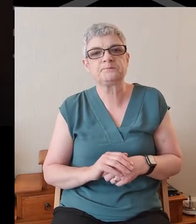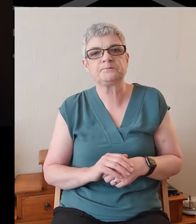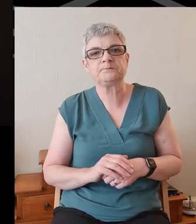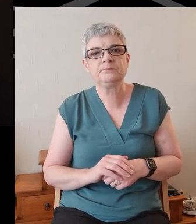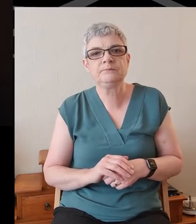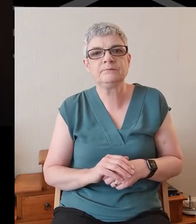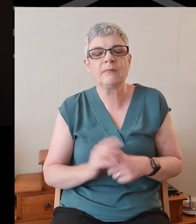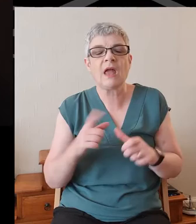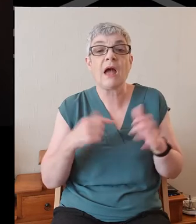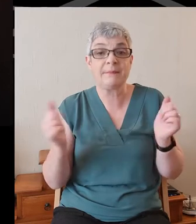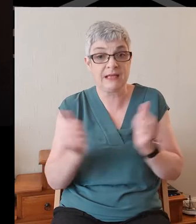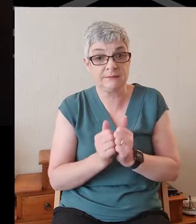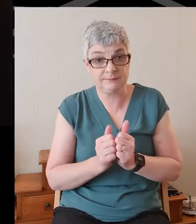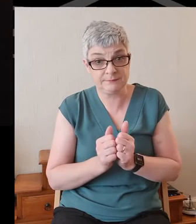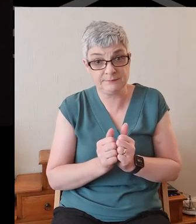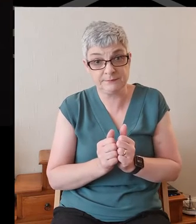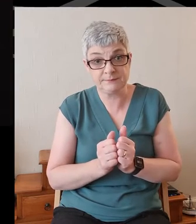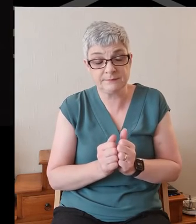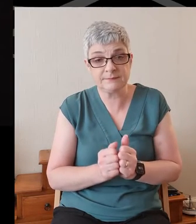Amen.